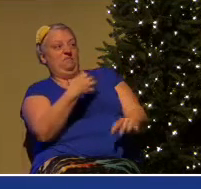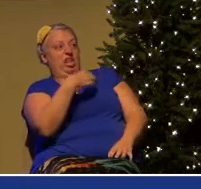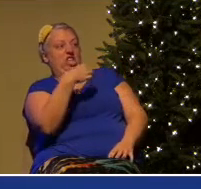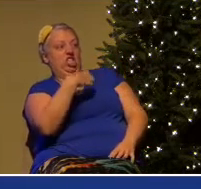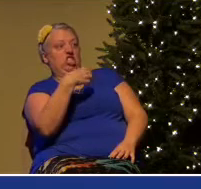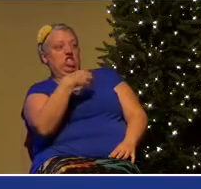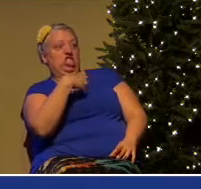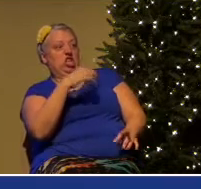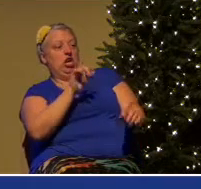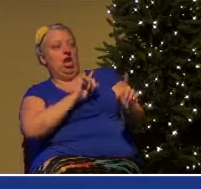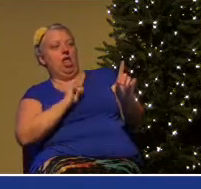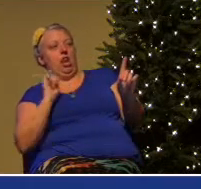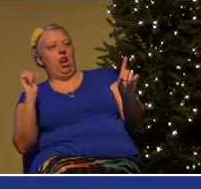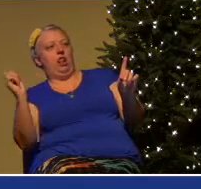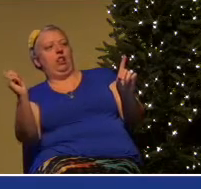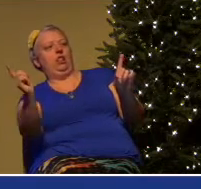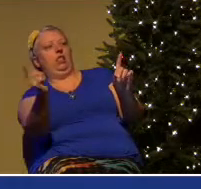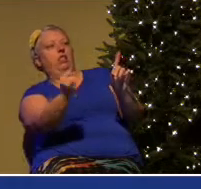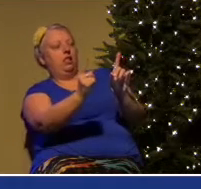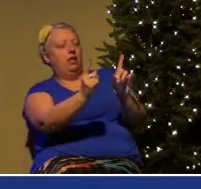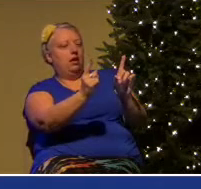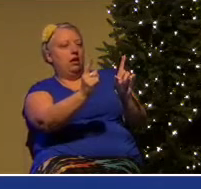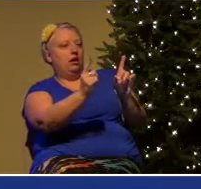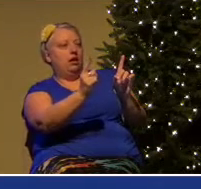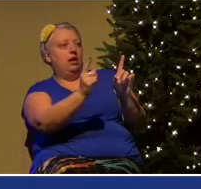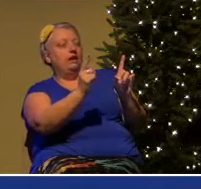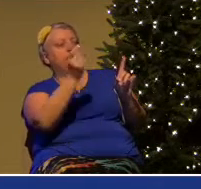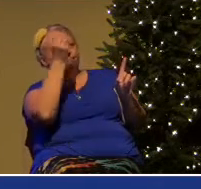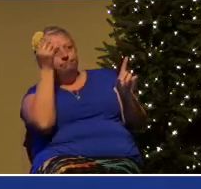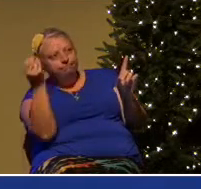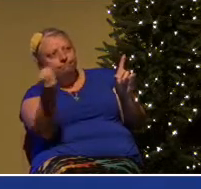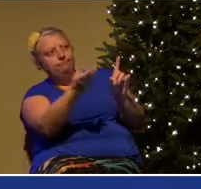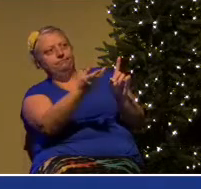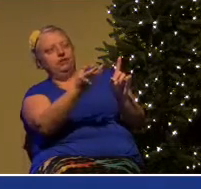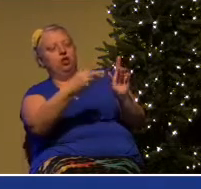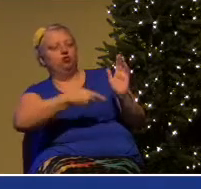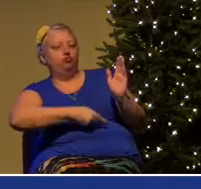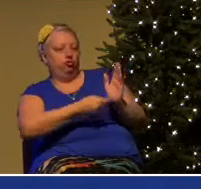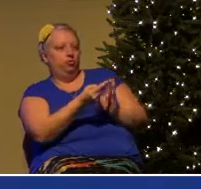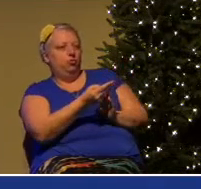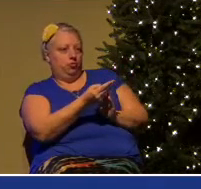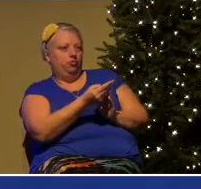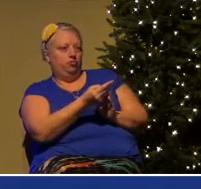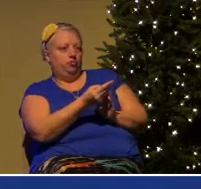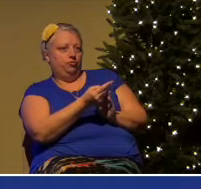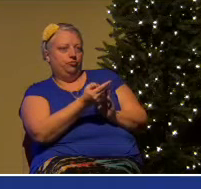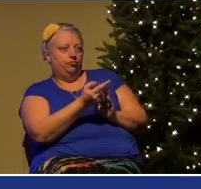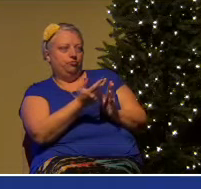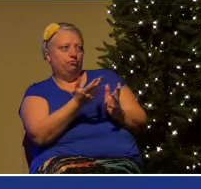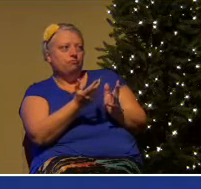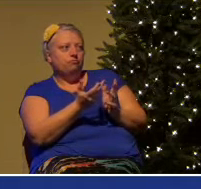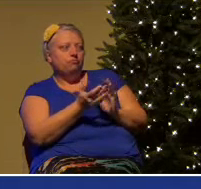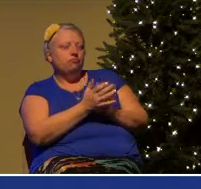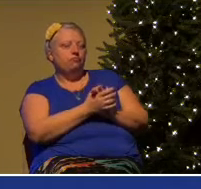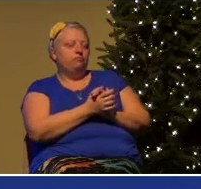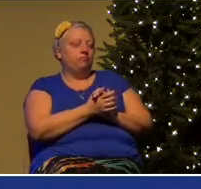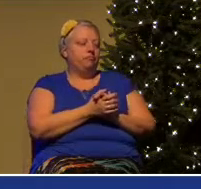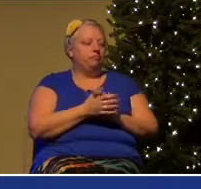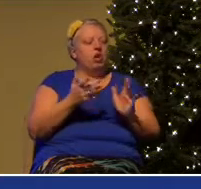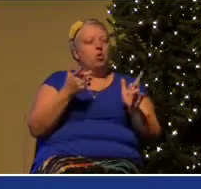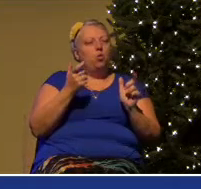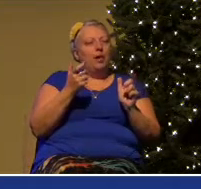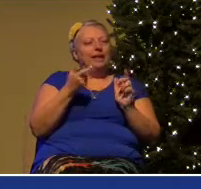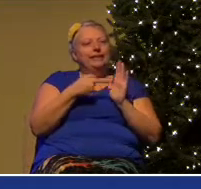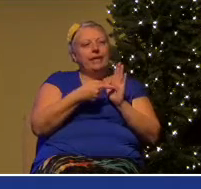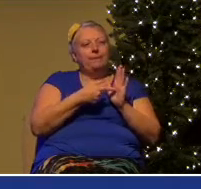that the truth of the gospel can nevertheless still penetrate beyond where people find themselves. Quick example.